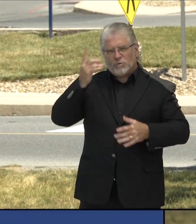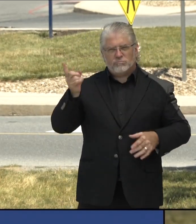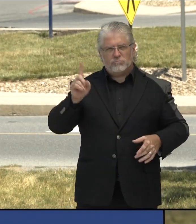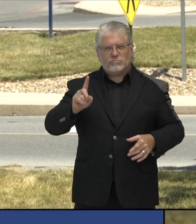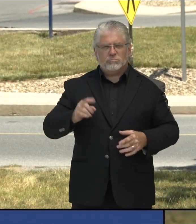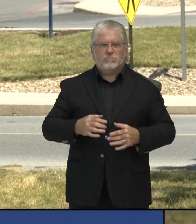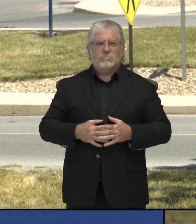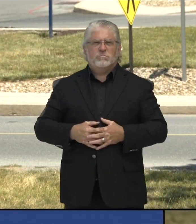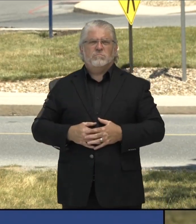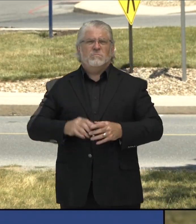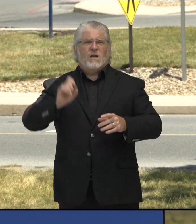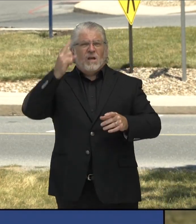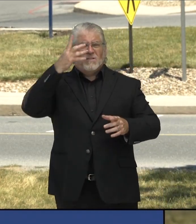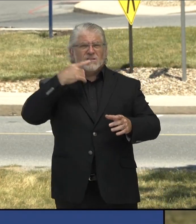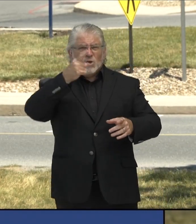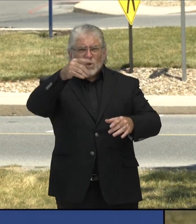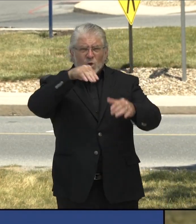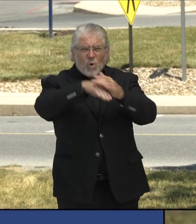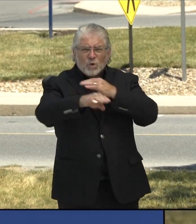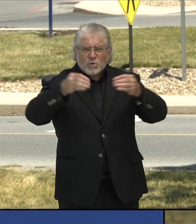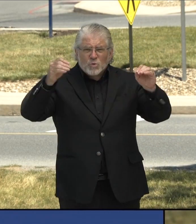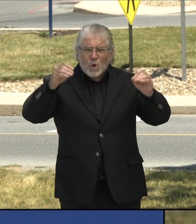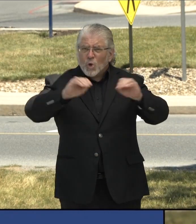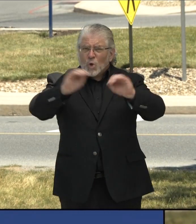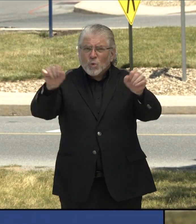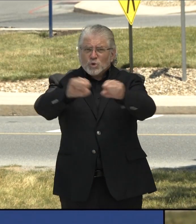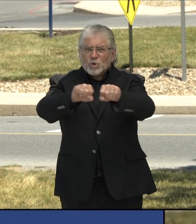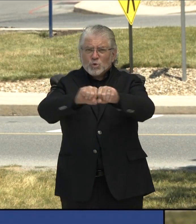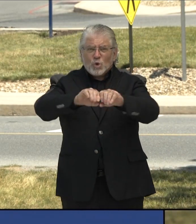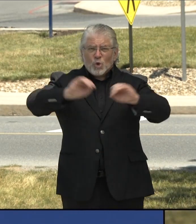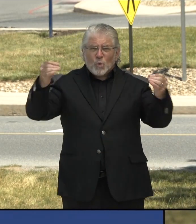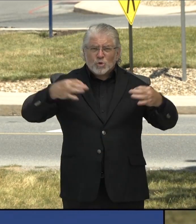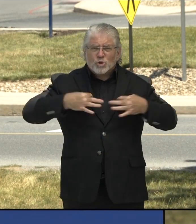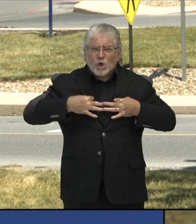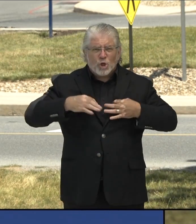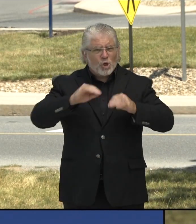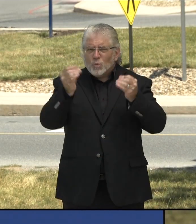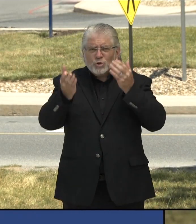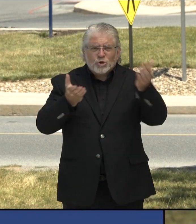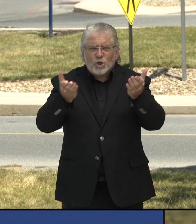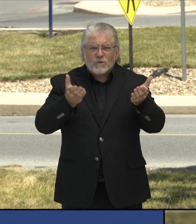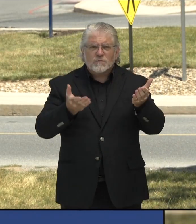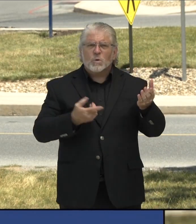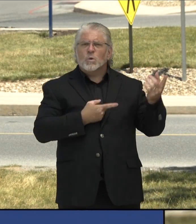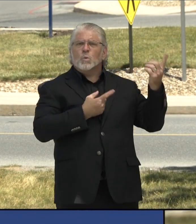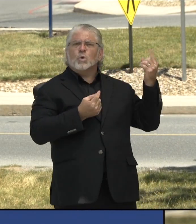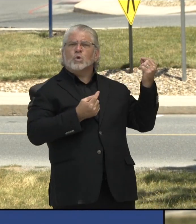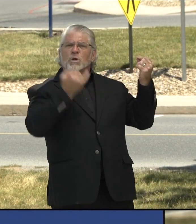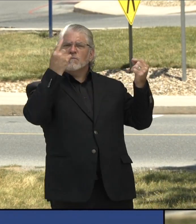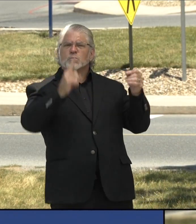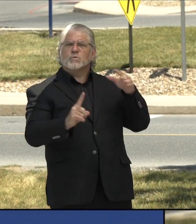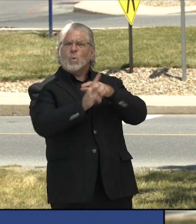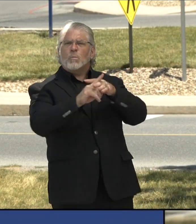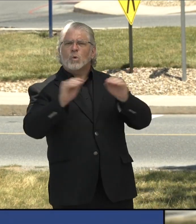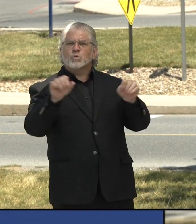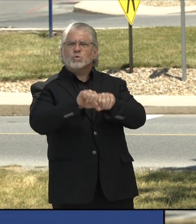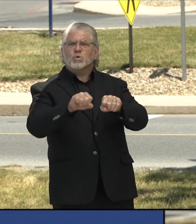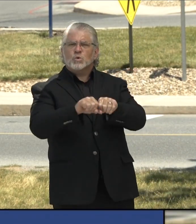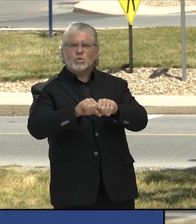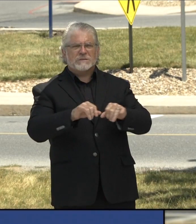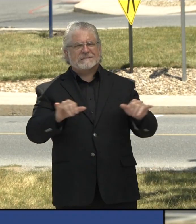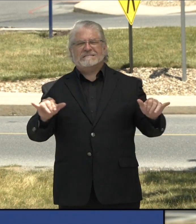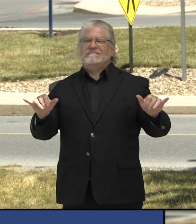Do you ever go into a store where it says no shoes, no shirt, no service? How do they enforce that? I mean, I think it's the same thing.